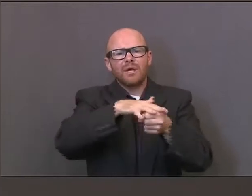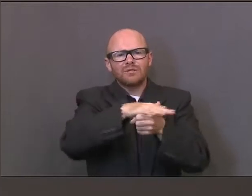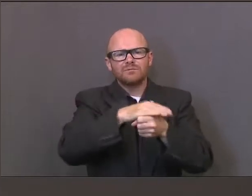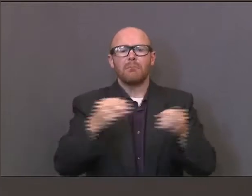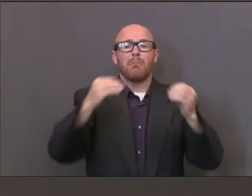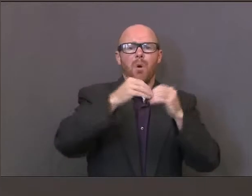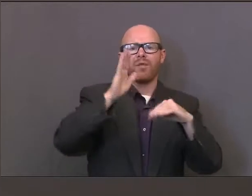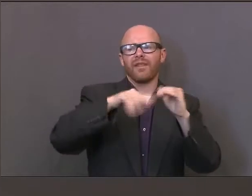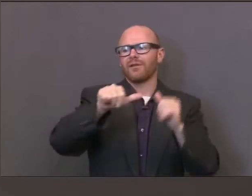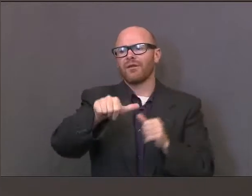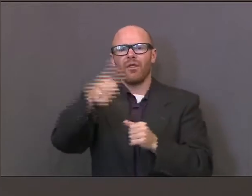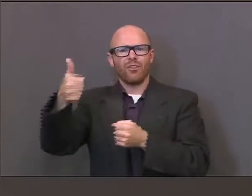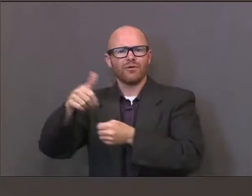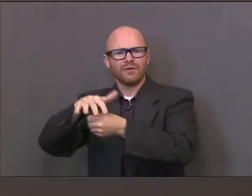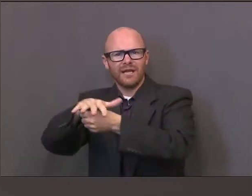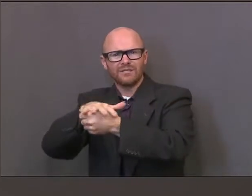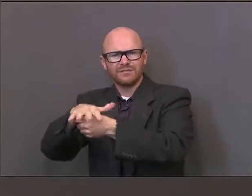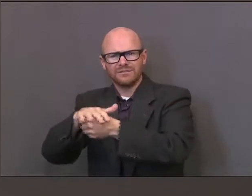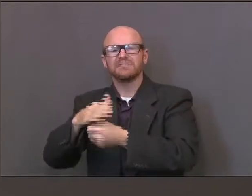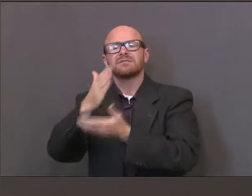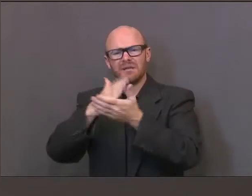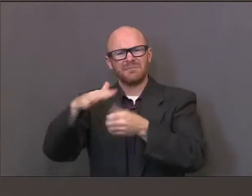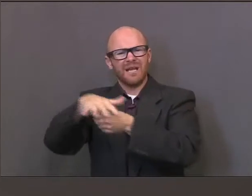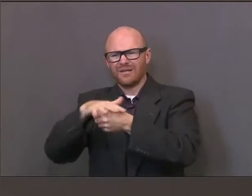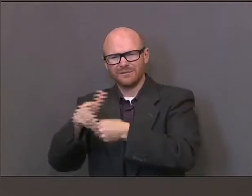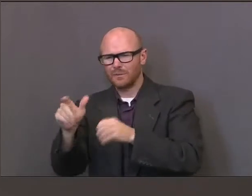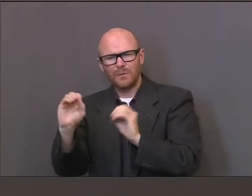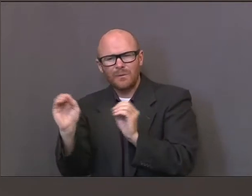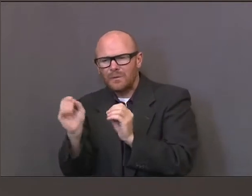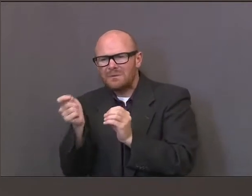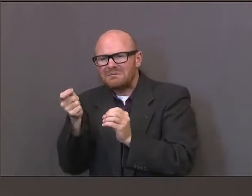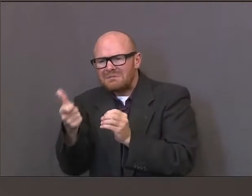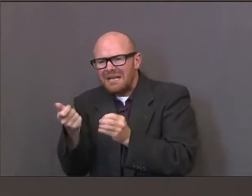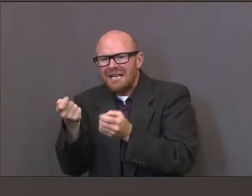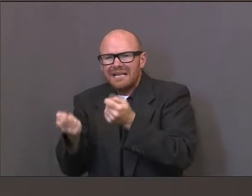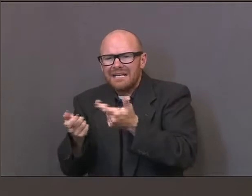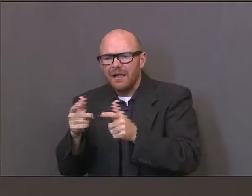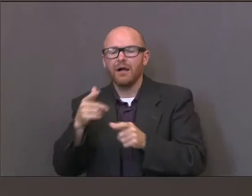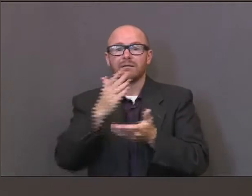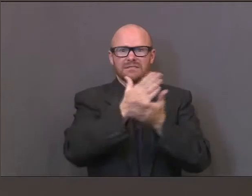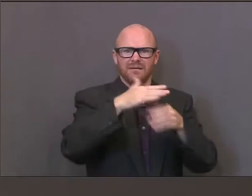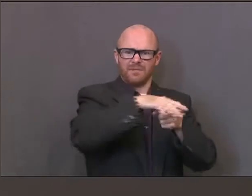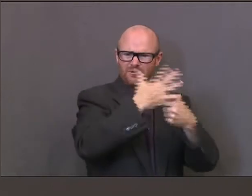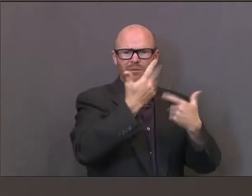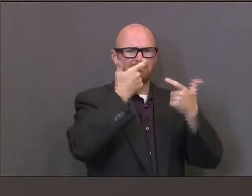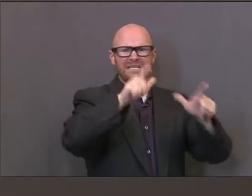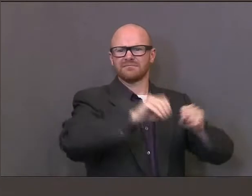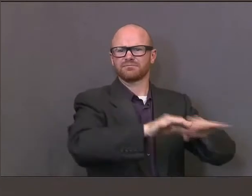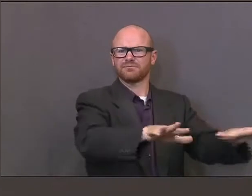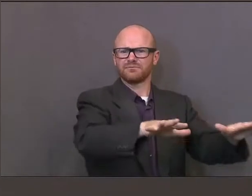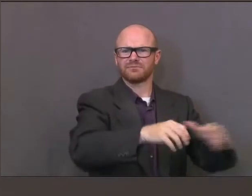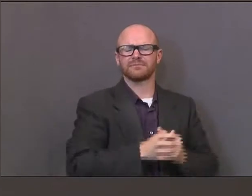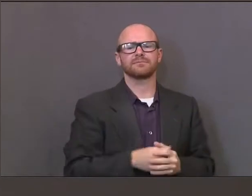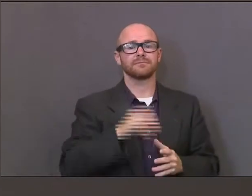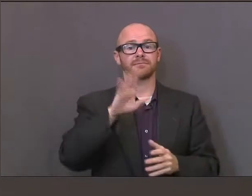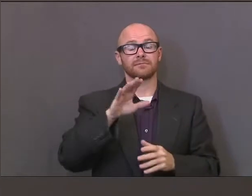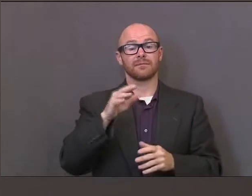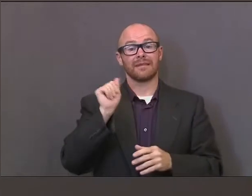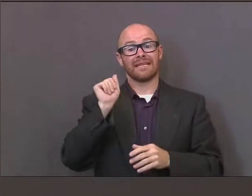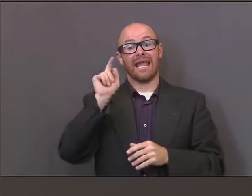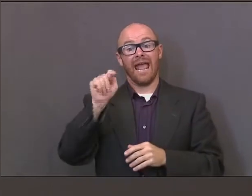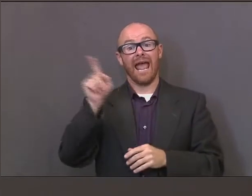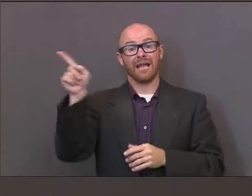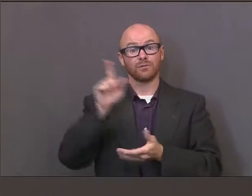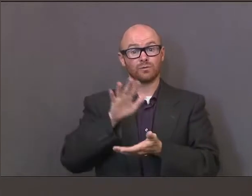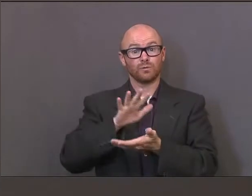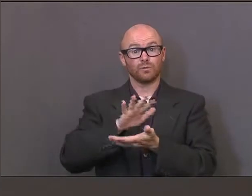not totally unexpected, particularly with the reconvening of schools. Our young people don't seem to be as susceptible